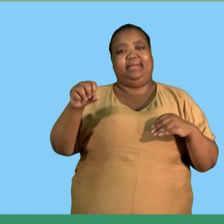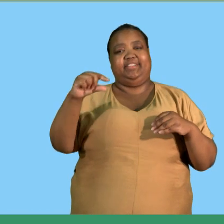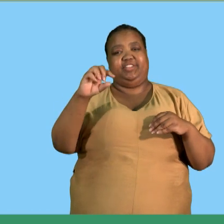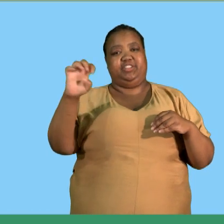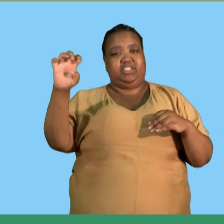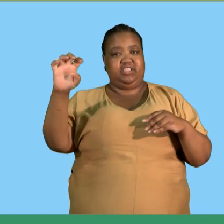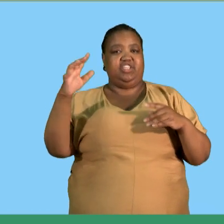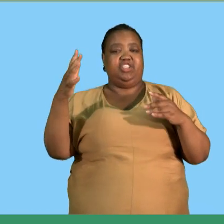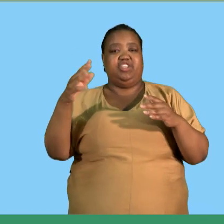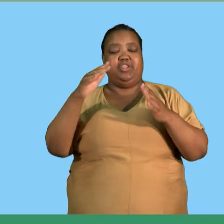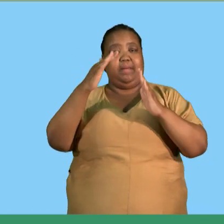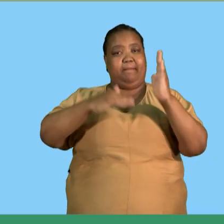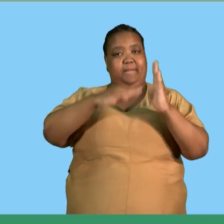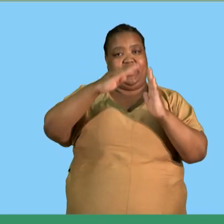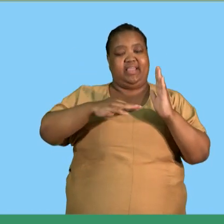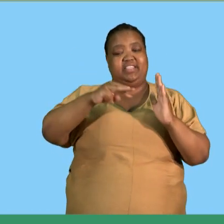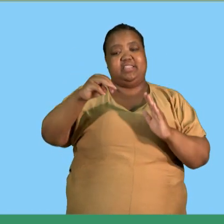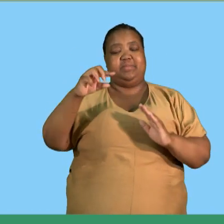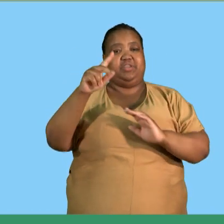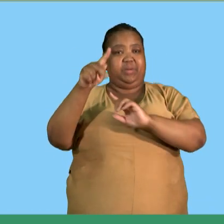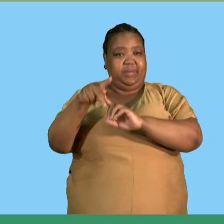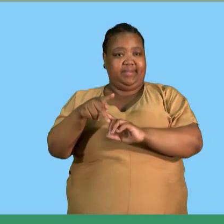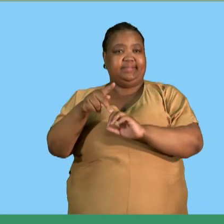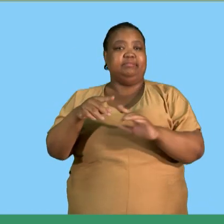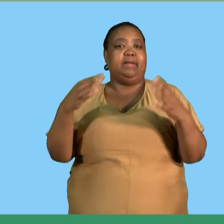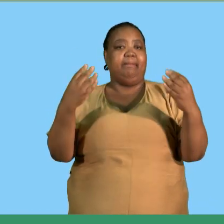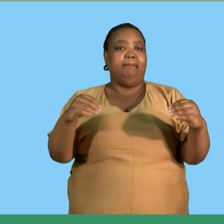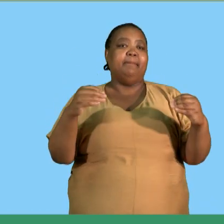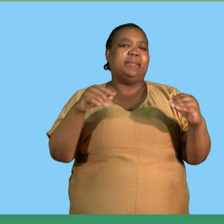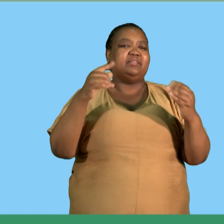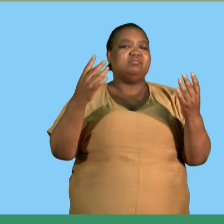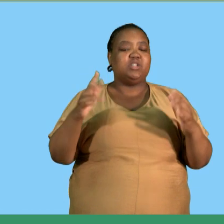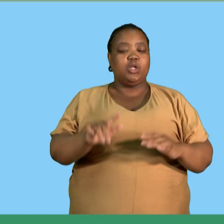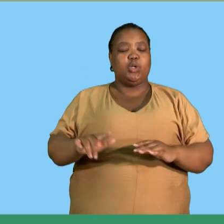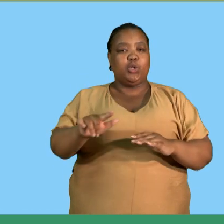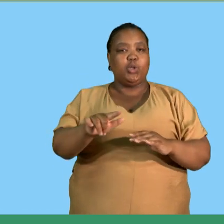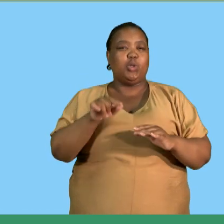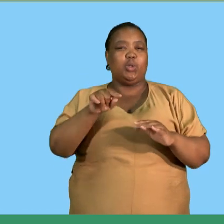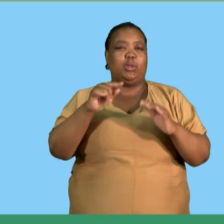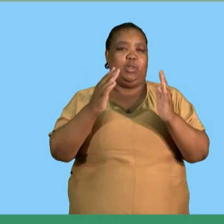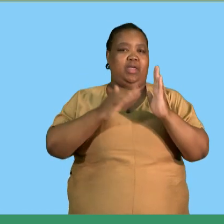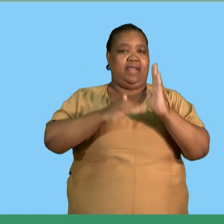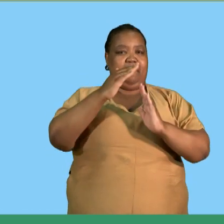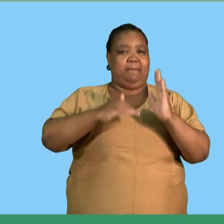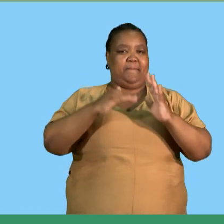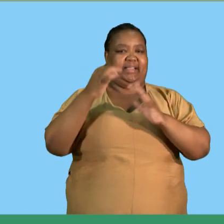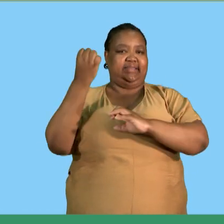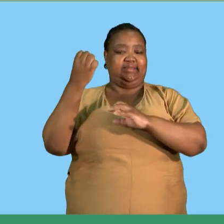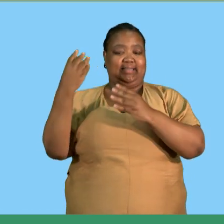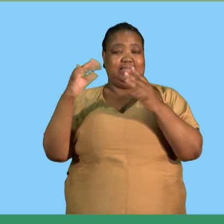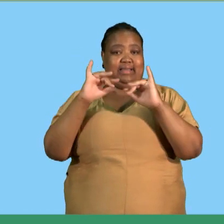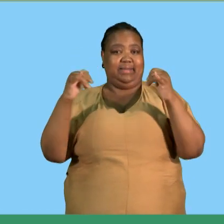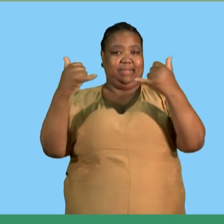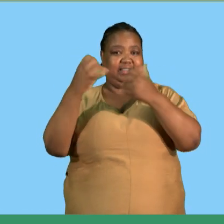paints which is mgp miss g paints is a local paint factory mpg